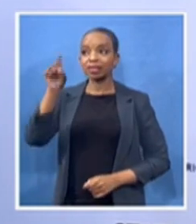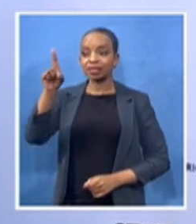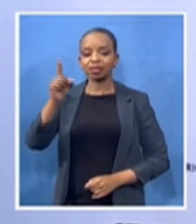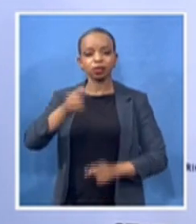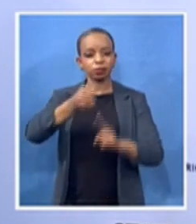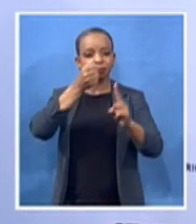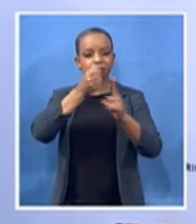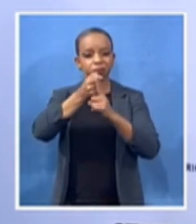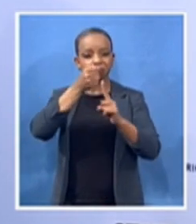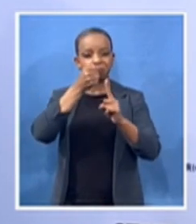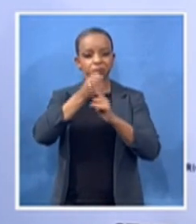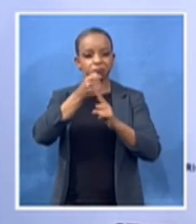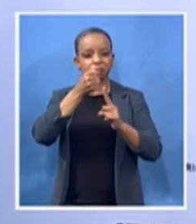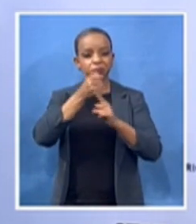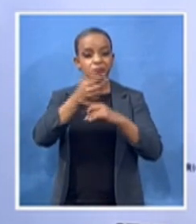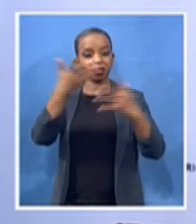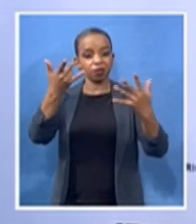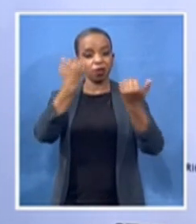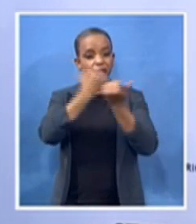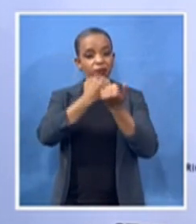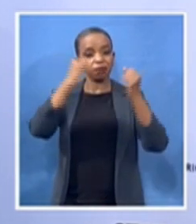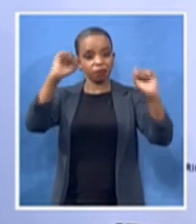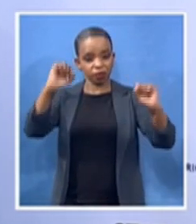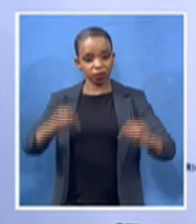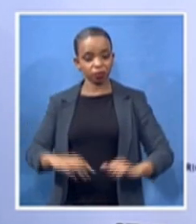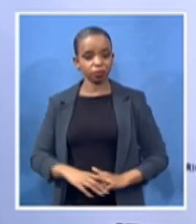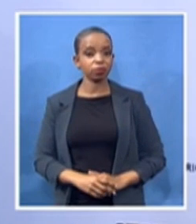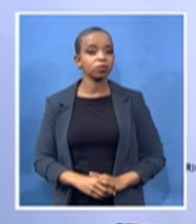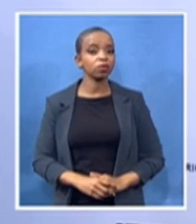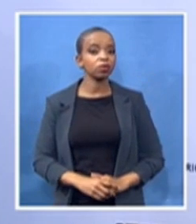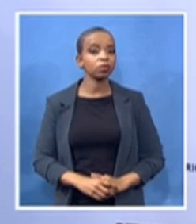for women's rights.